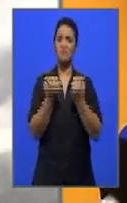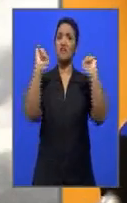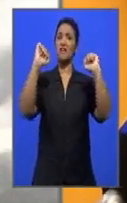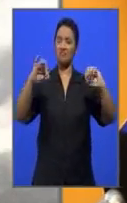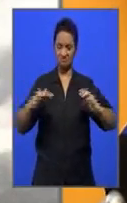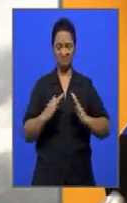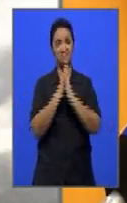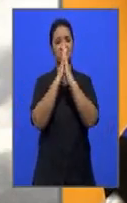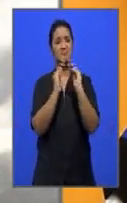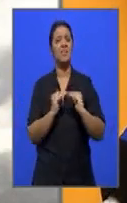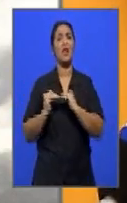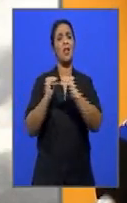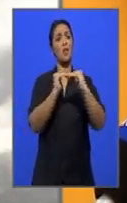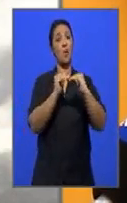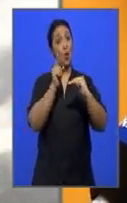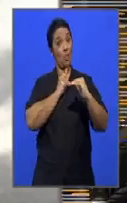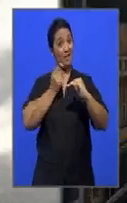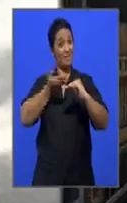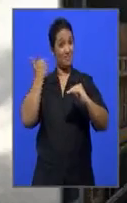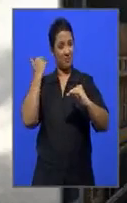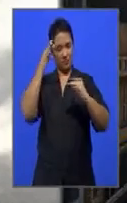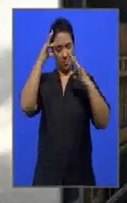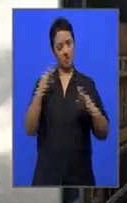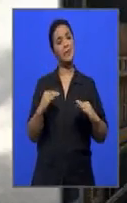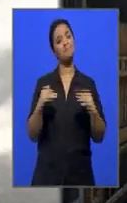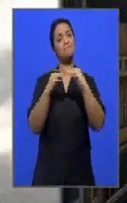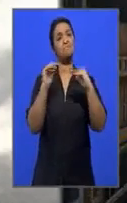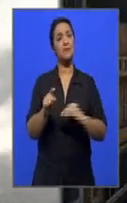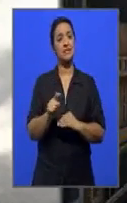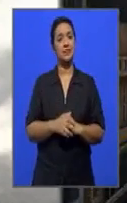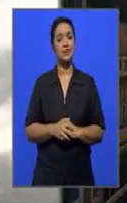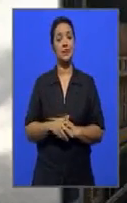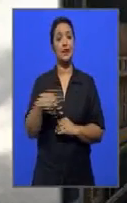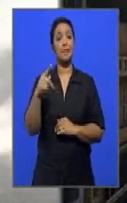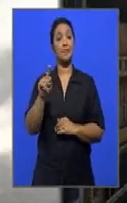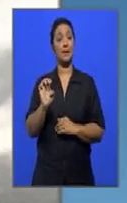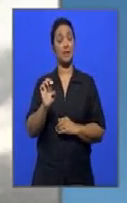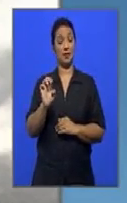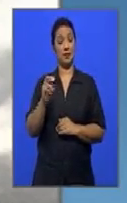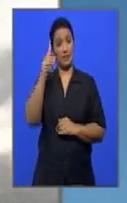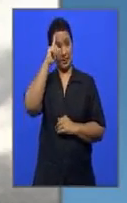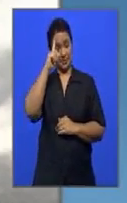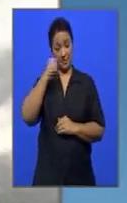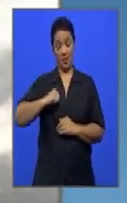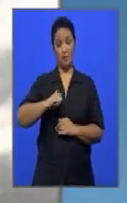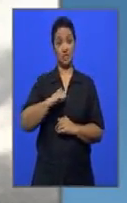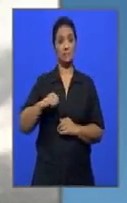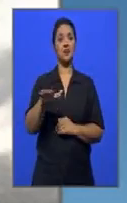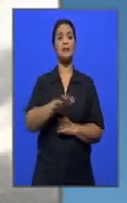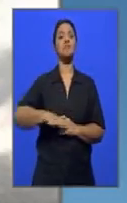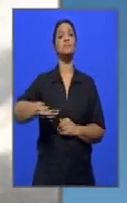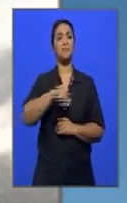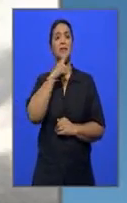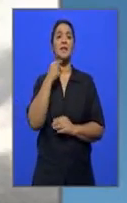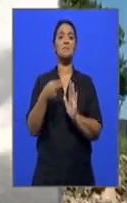the decision they took then. Nelson Mandela Bay Metro is the only municipality to be named after the